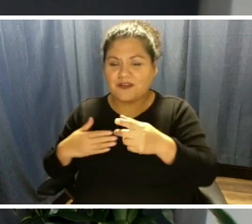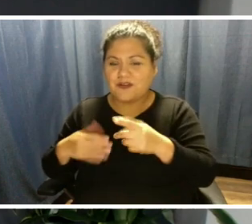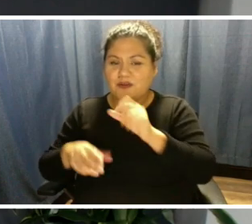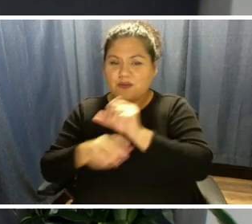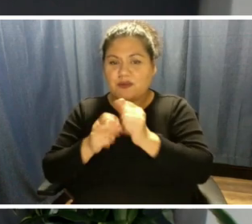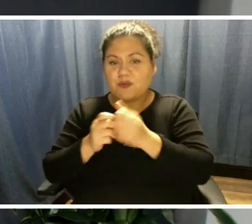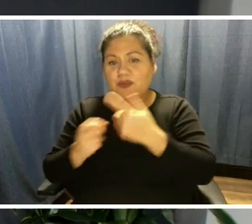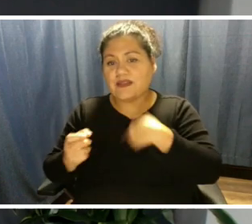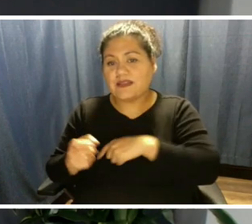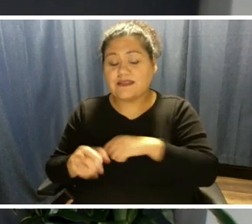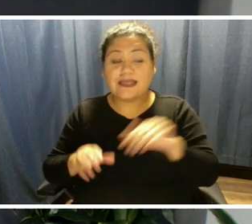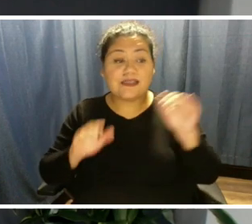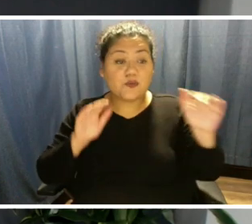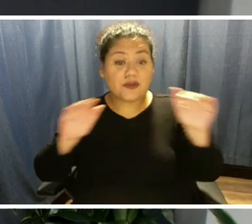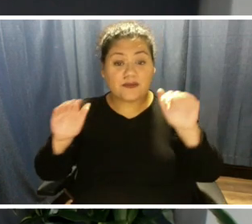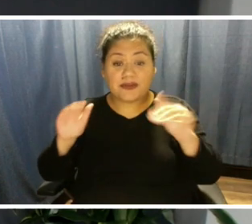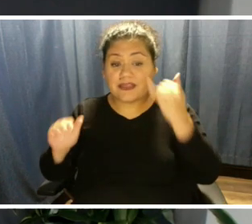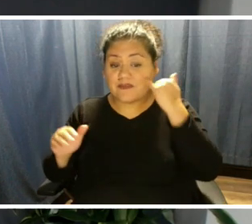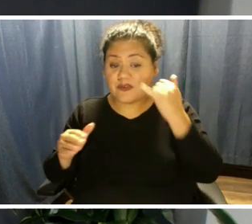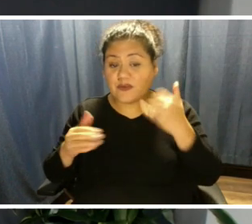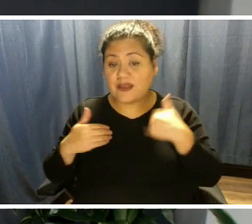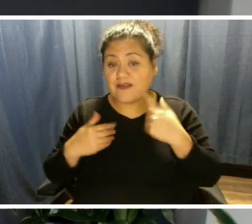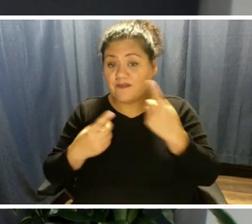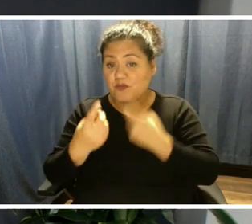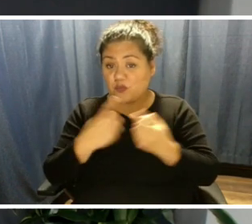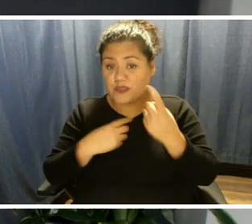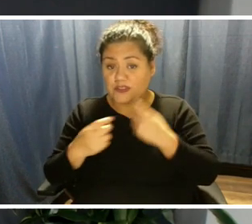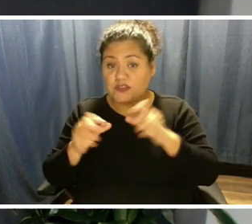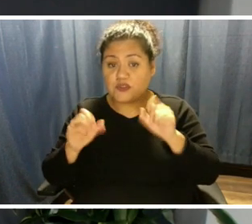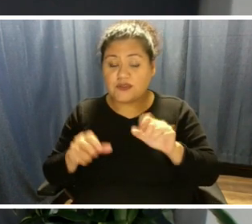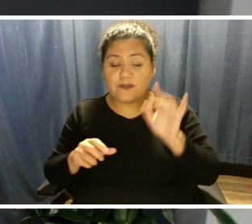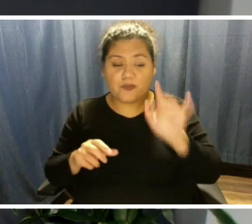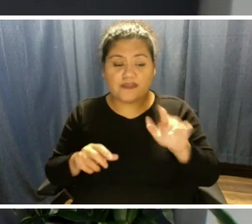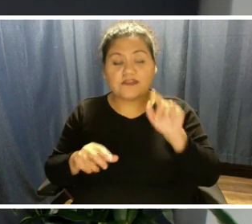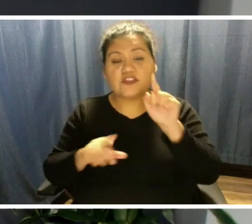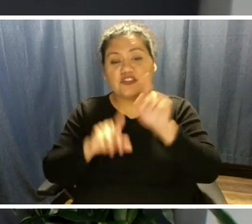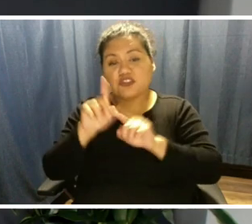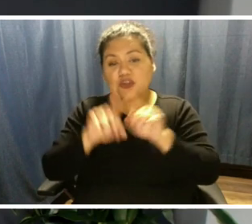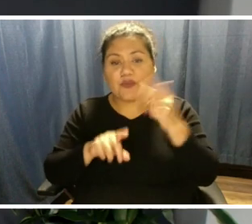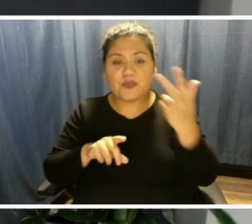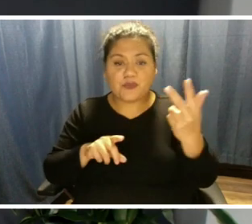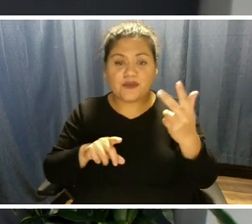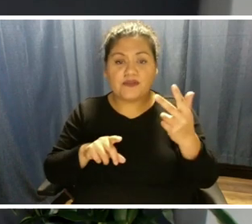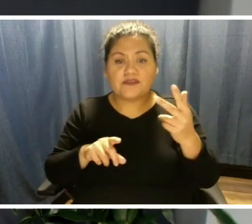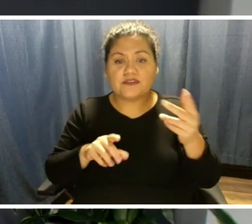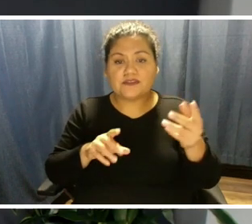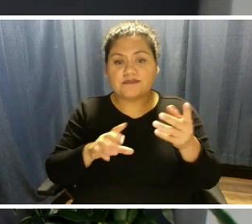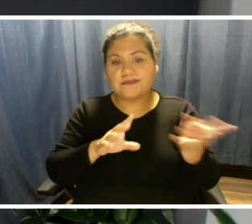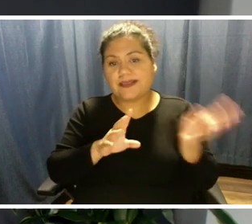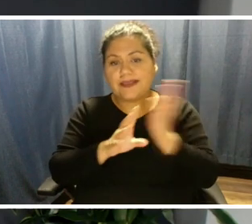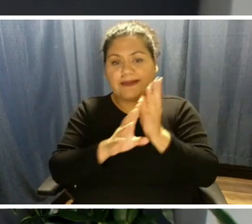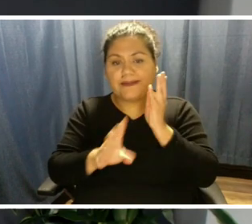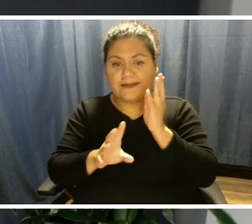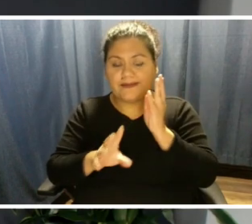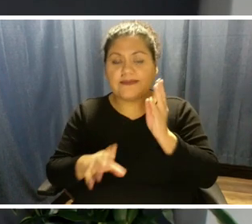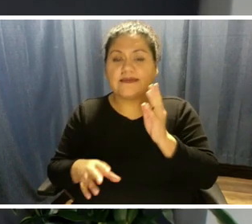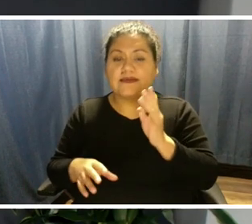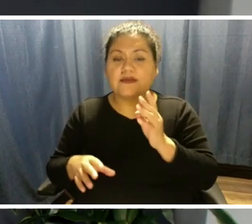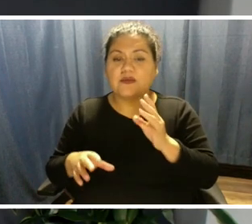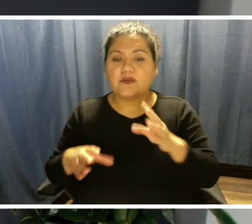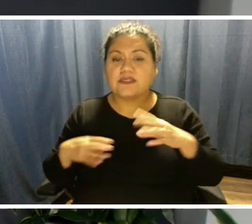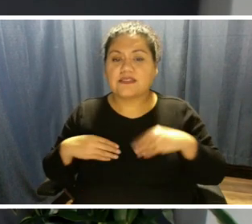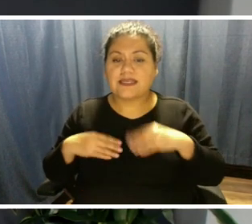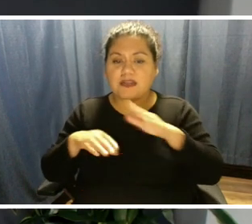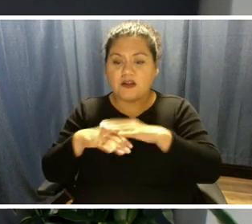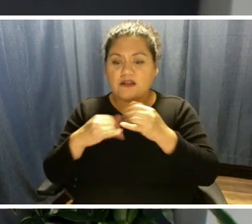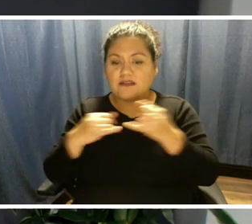a reminder, if you do want to ask us a question, you can press star 3 to be placed in queue. We're going to take an online question